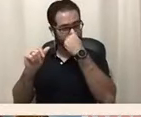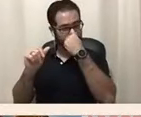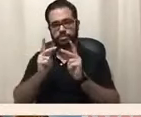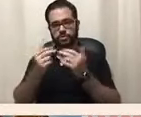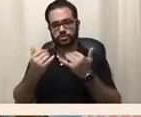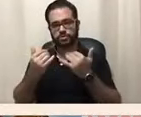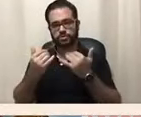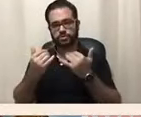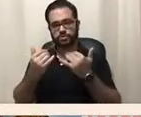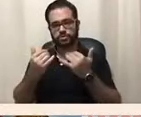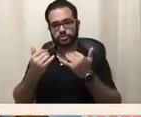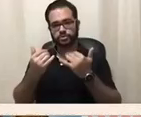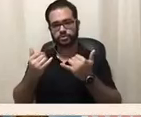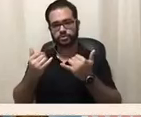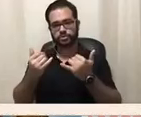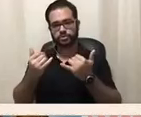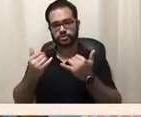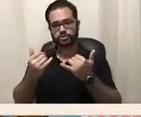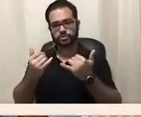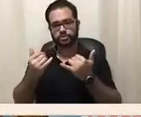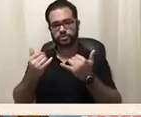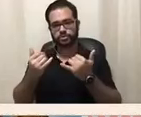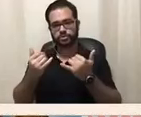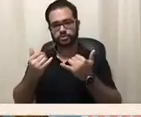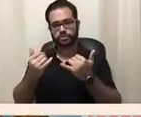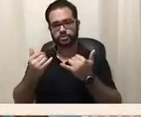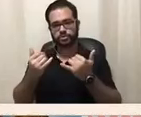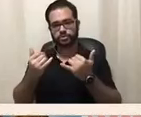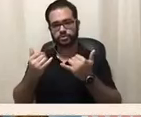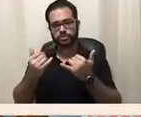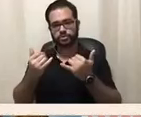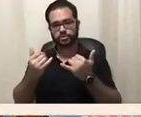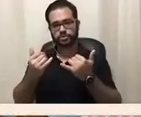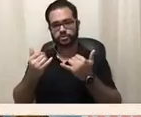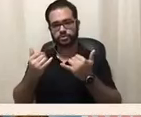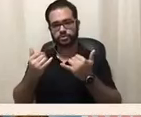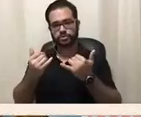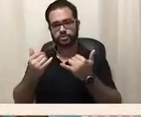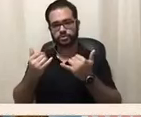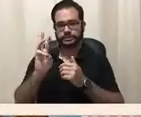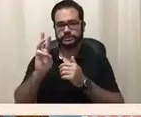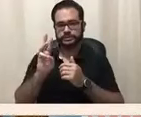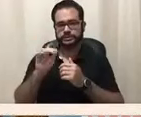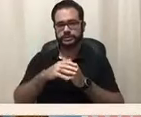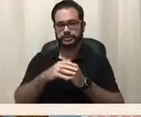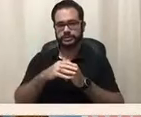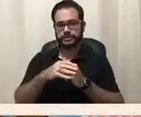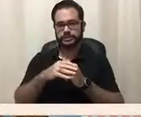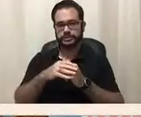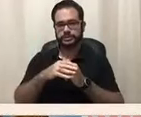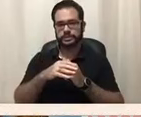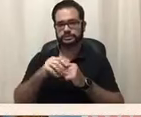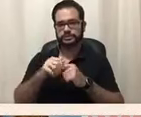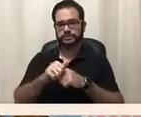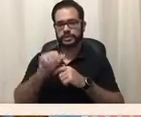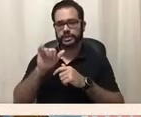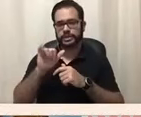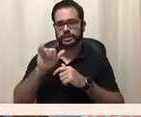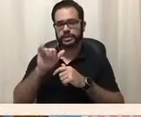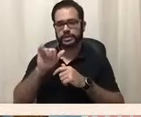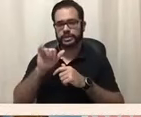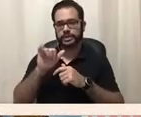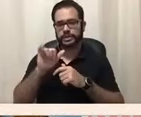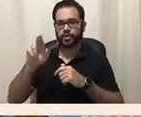the Air Carriers Access Act is implemented, which prohibits discrimination about domestic and foreign